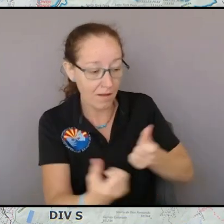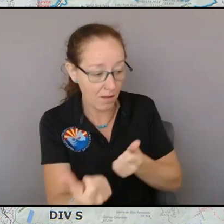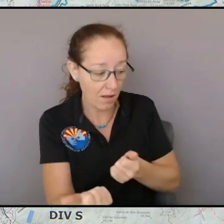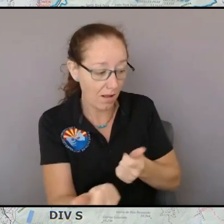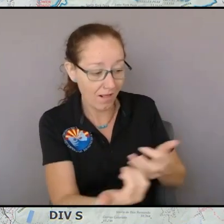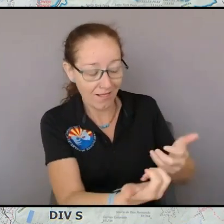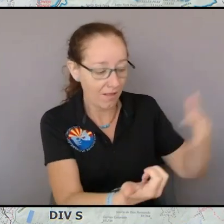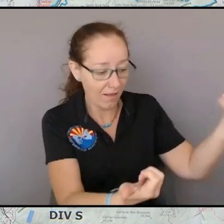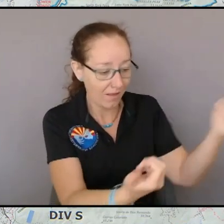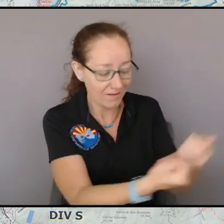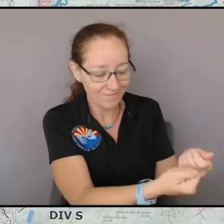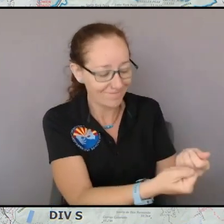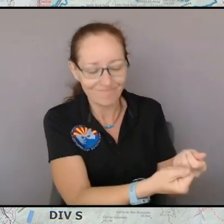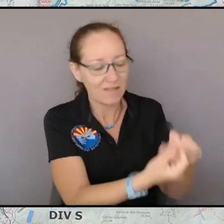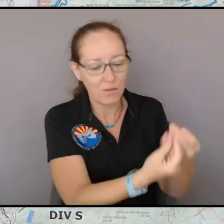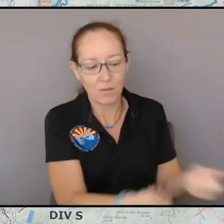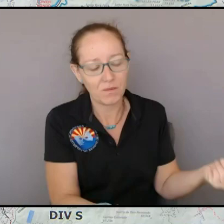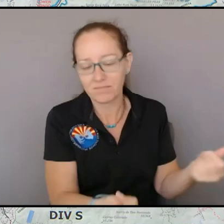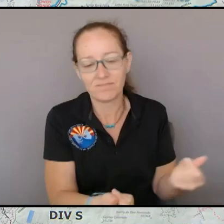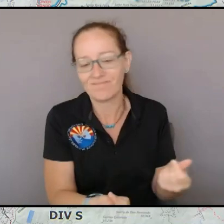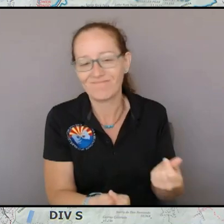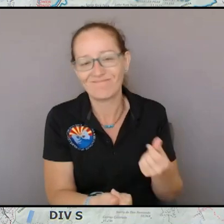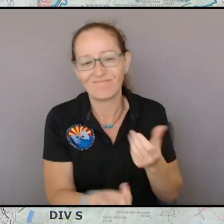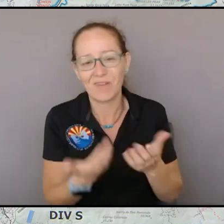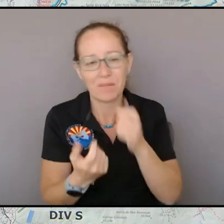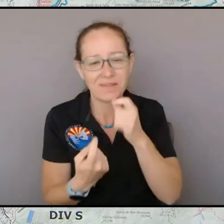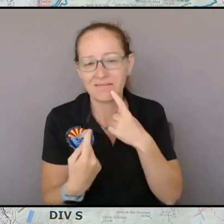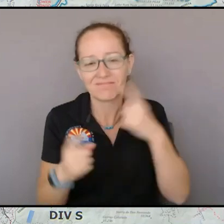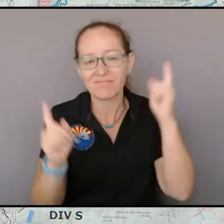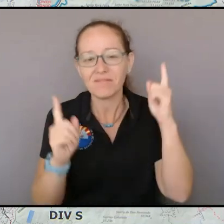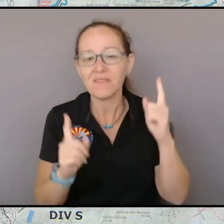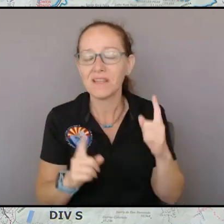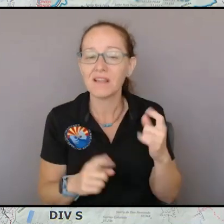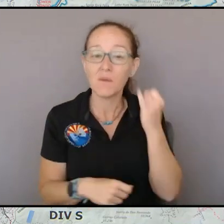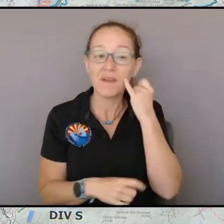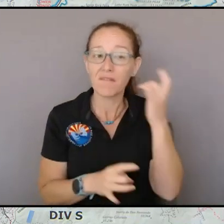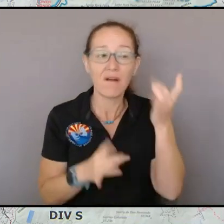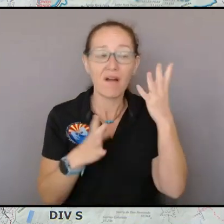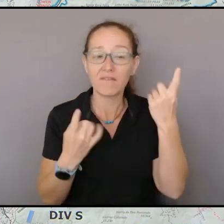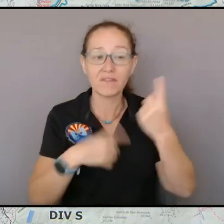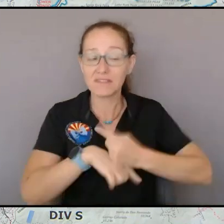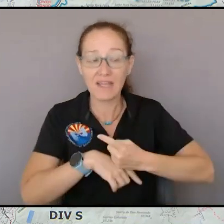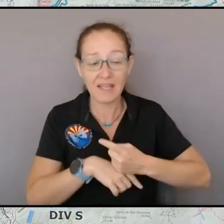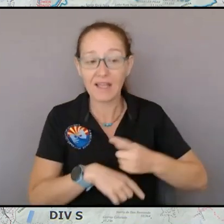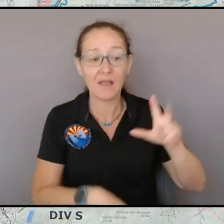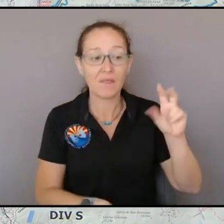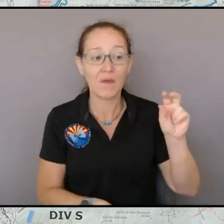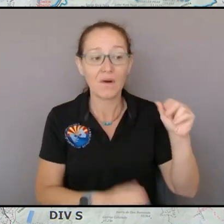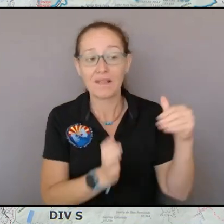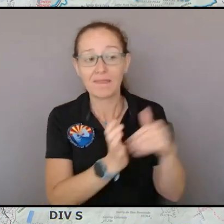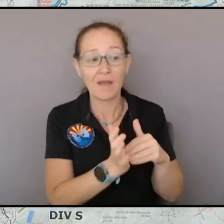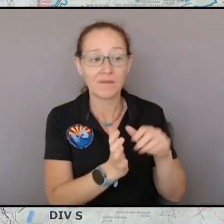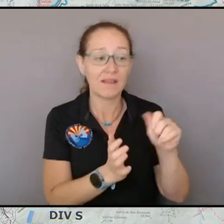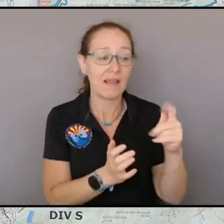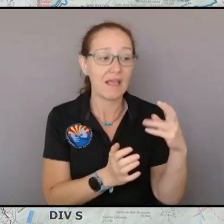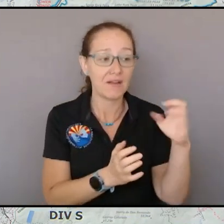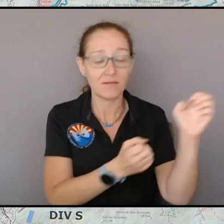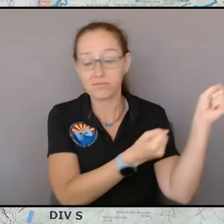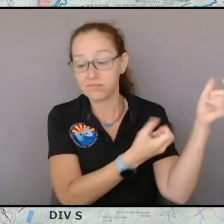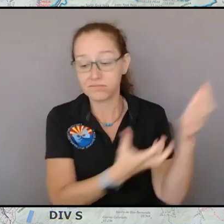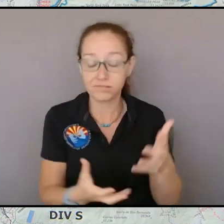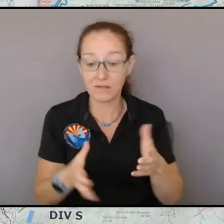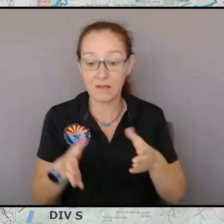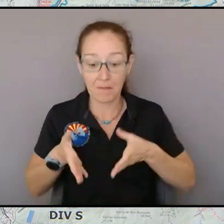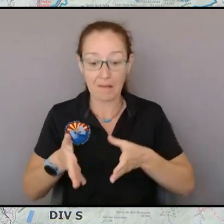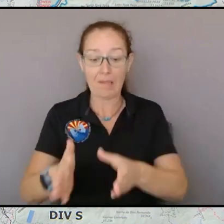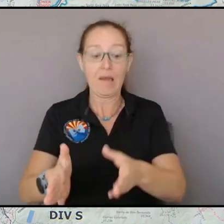,000 acre days when you're like oh no it's gonna hit my line and if it hits my line I know that line isn't gonna hold so I better light off